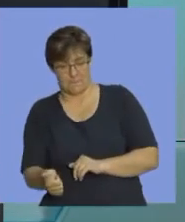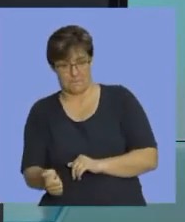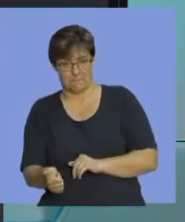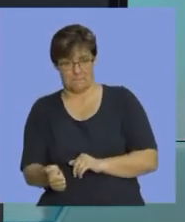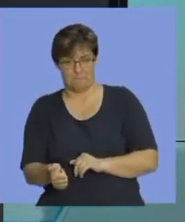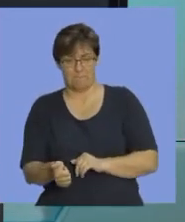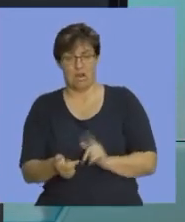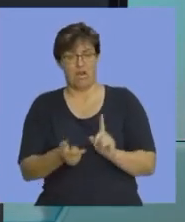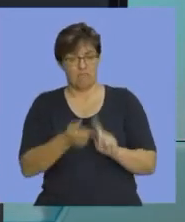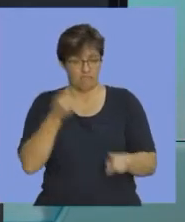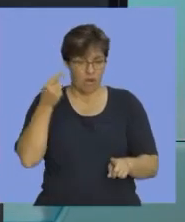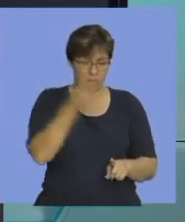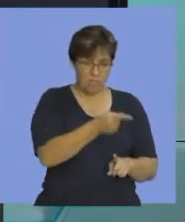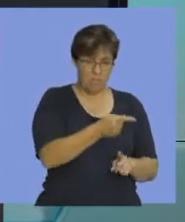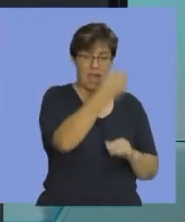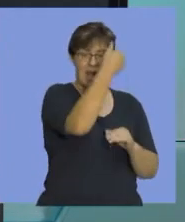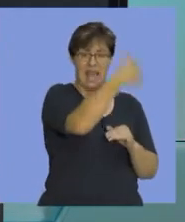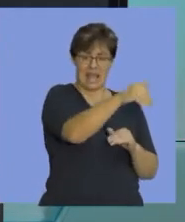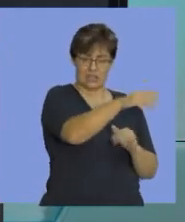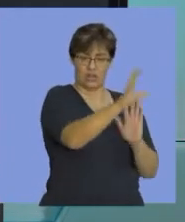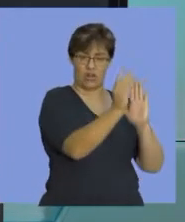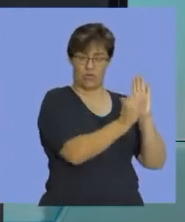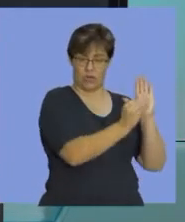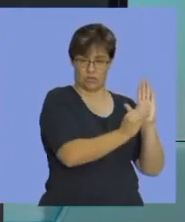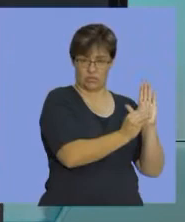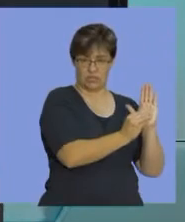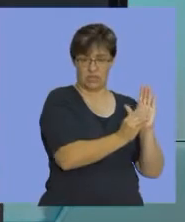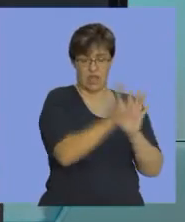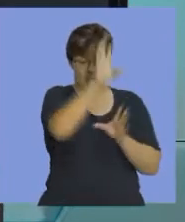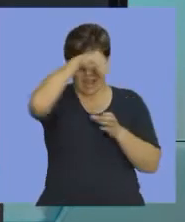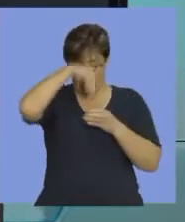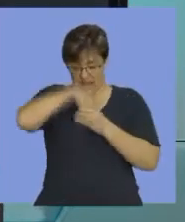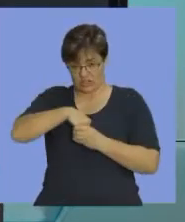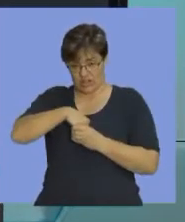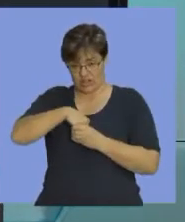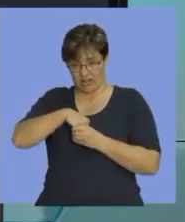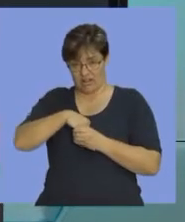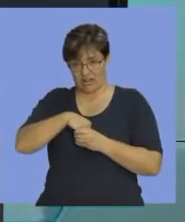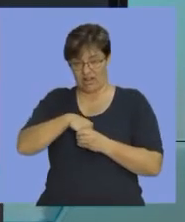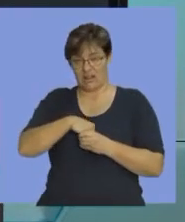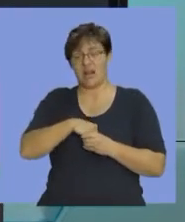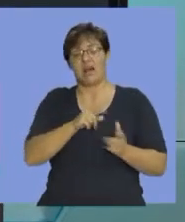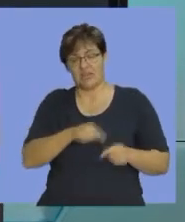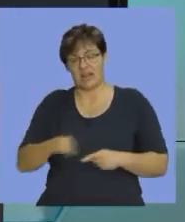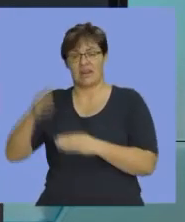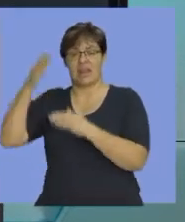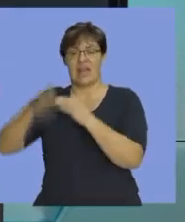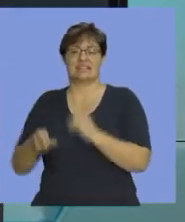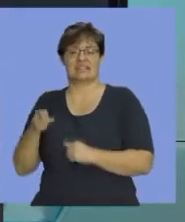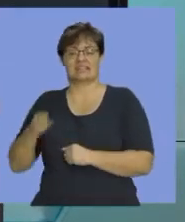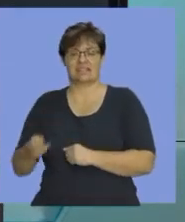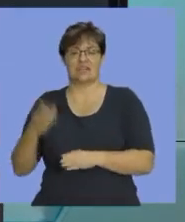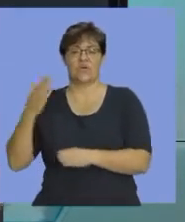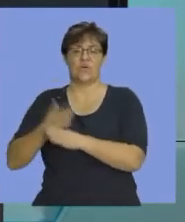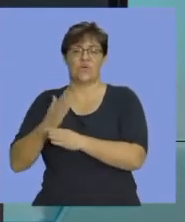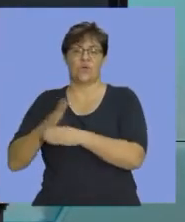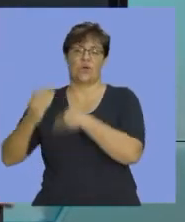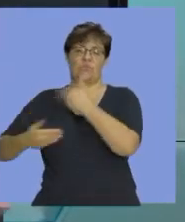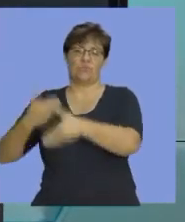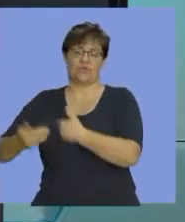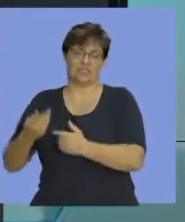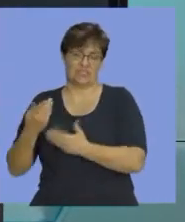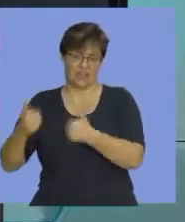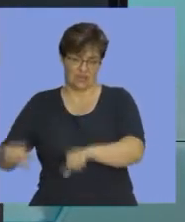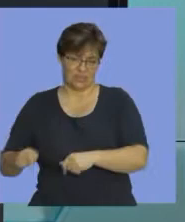is taken from the external records, internally, we move it, and finally ends up in the work in process